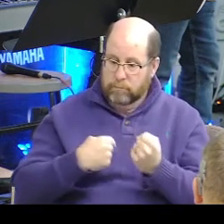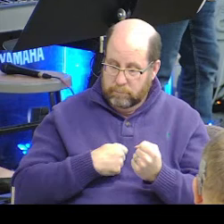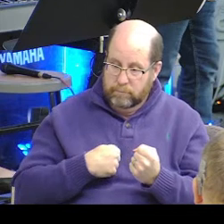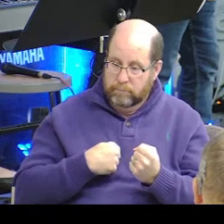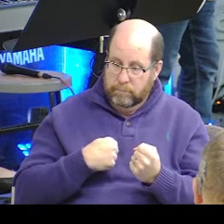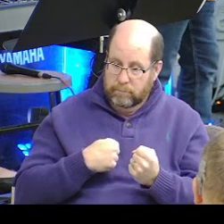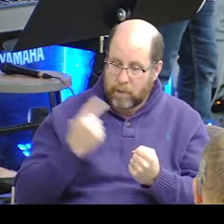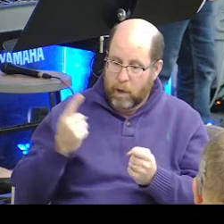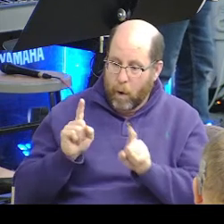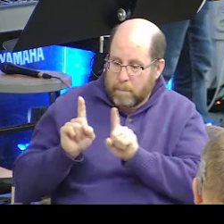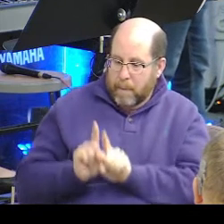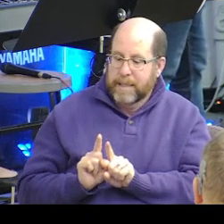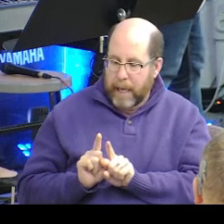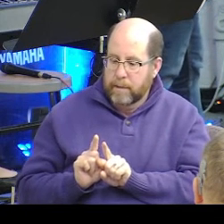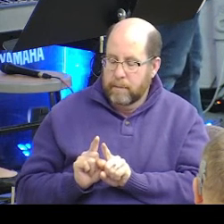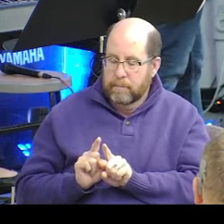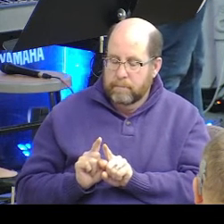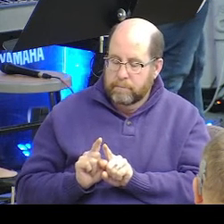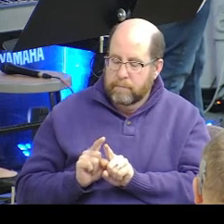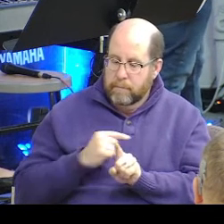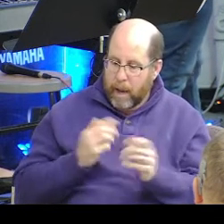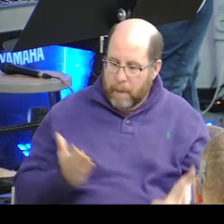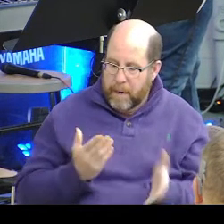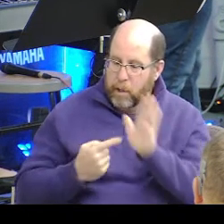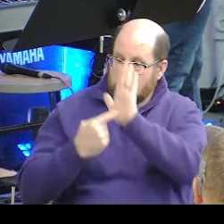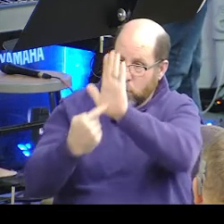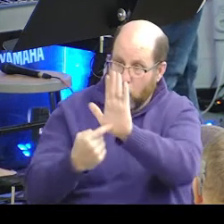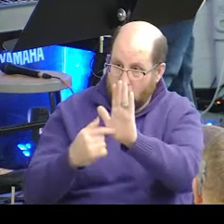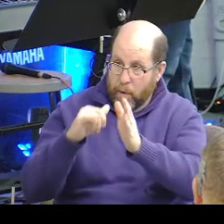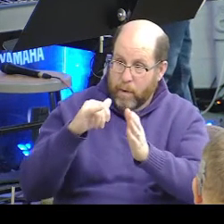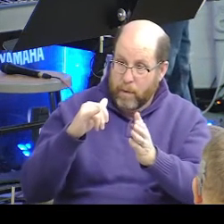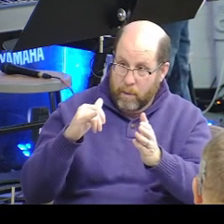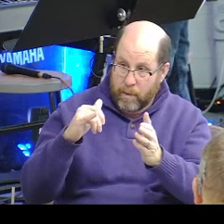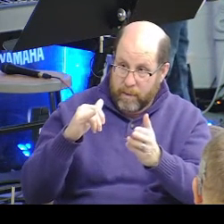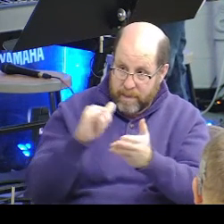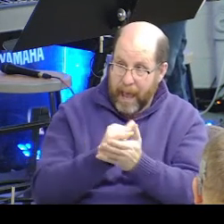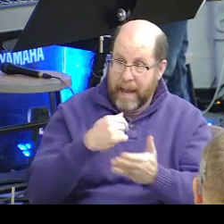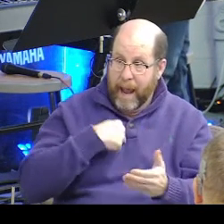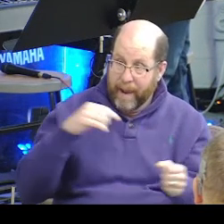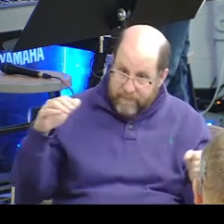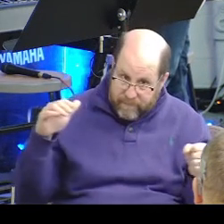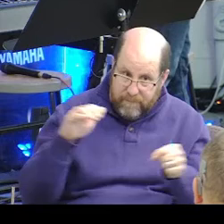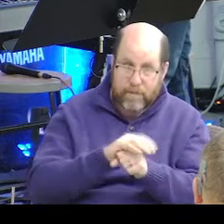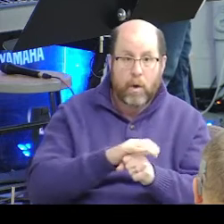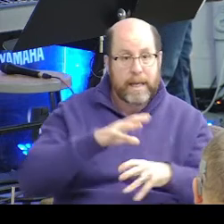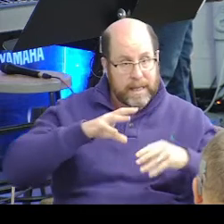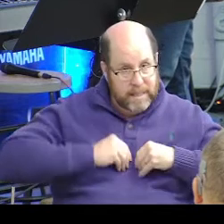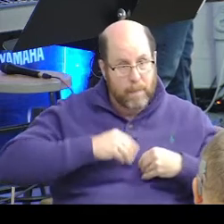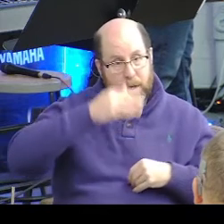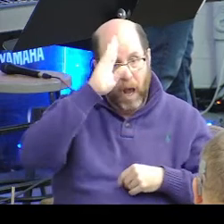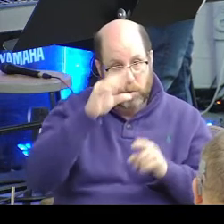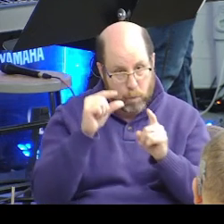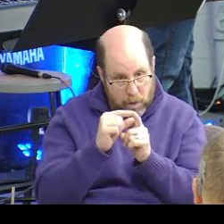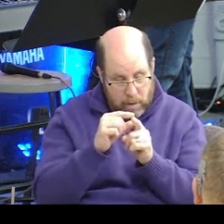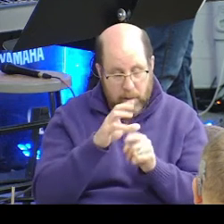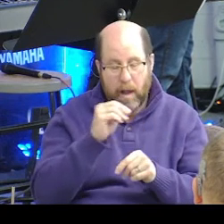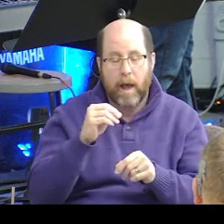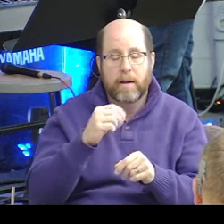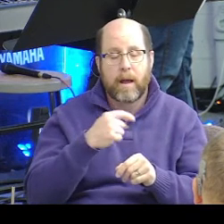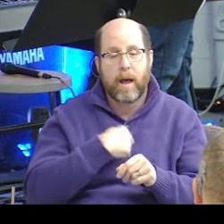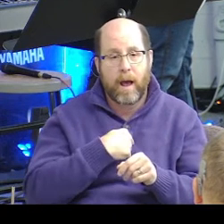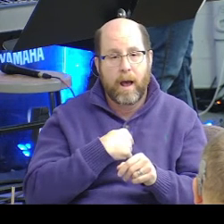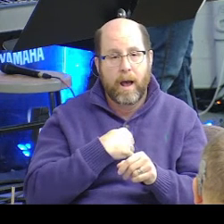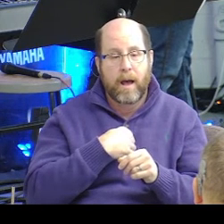by my side. I'm here to show that he, I'm here to show that I fully accept the word of God and that I am quick.